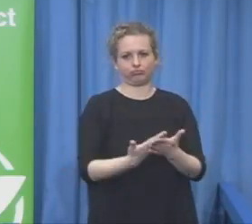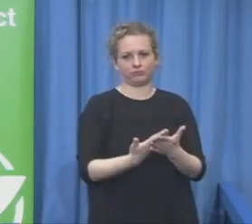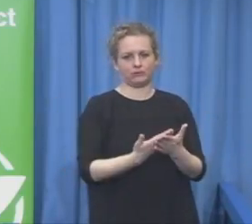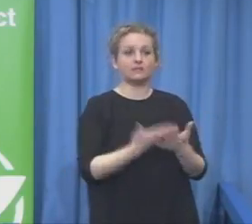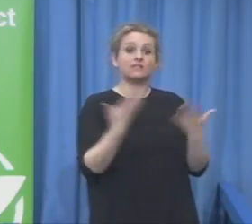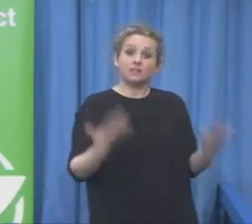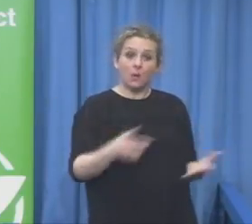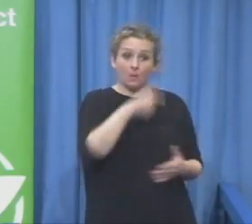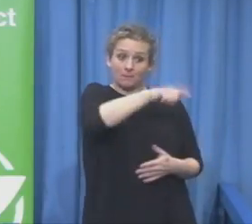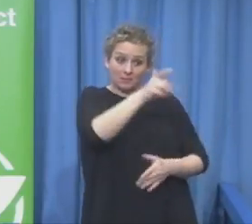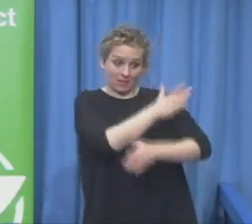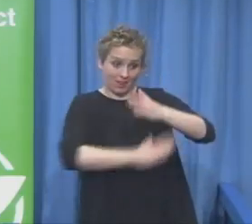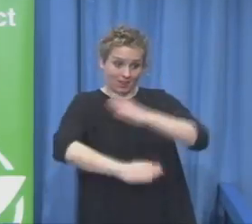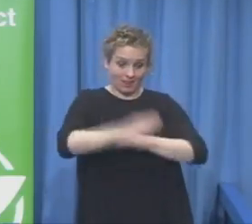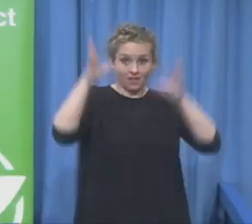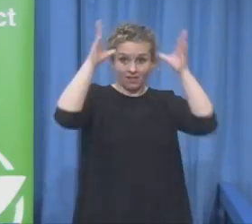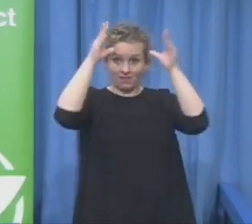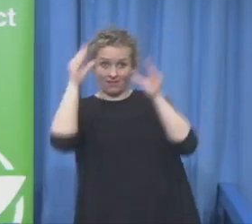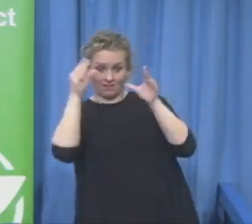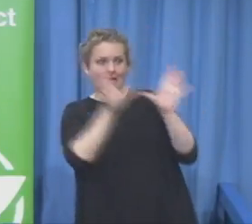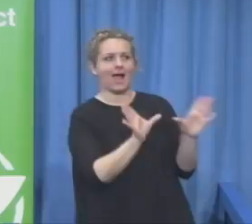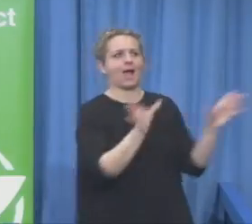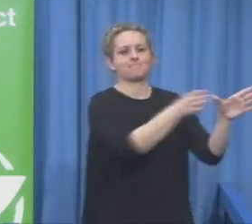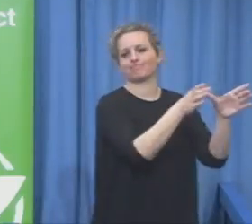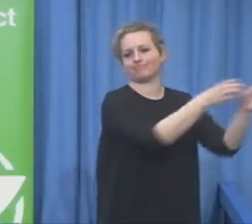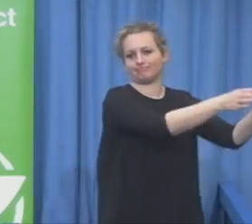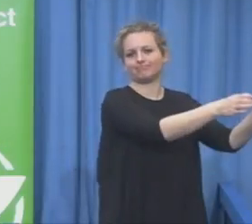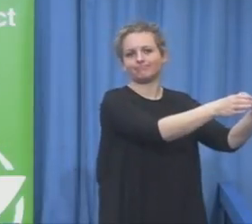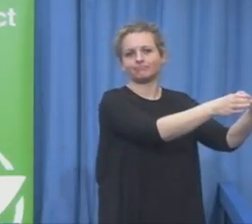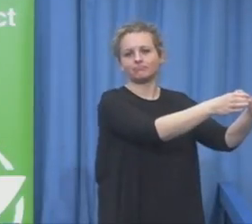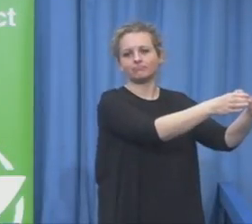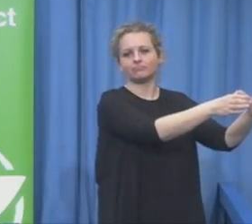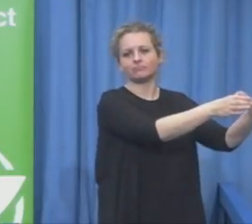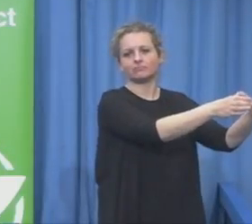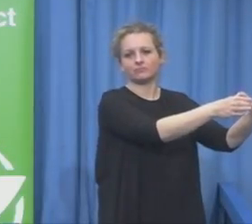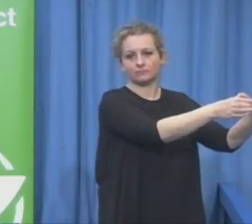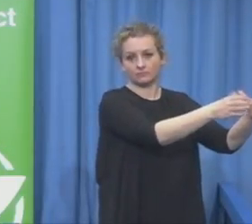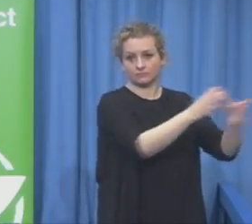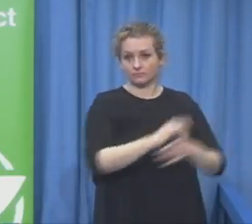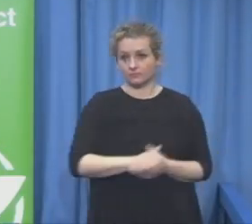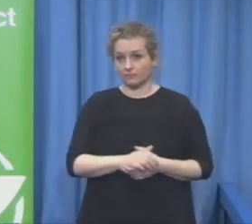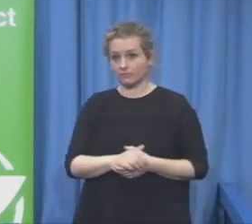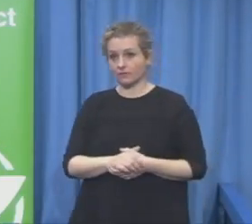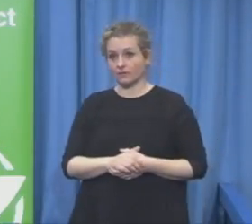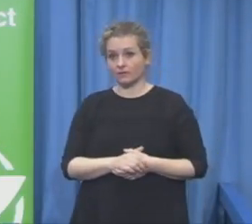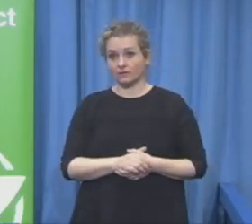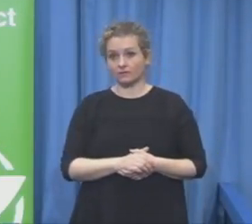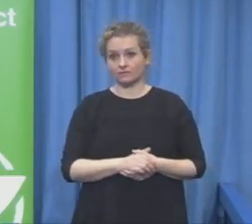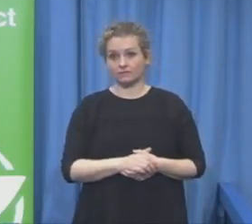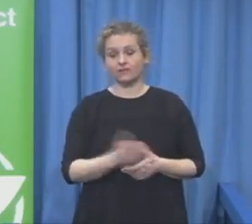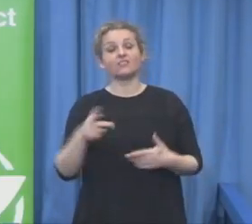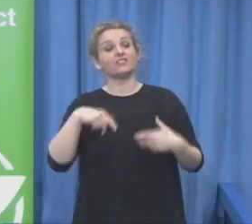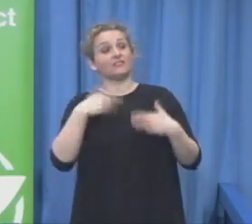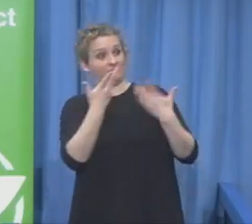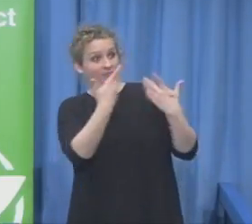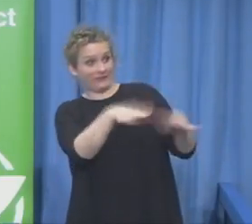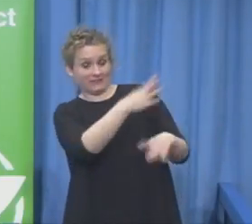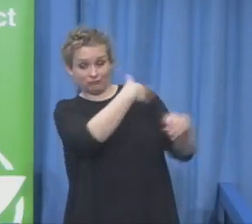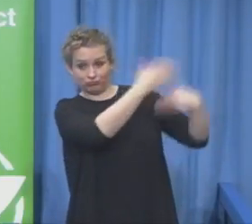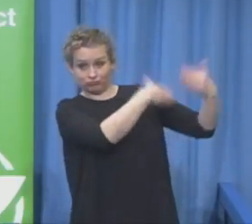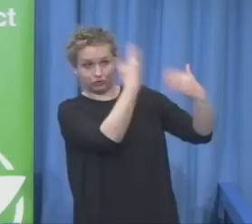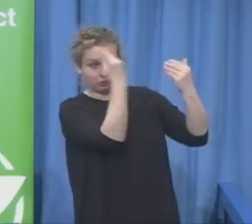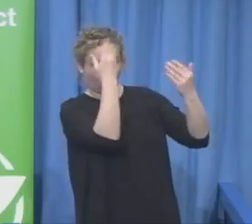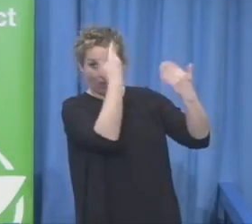by law as not having the capacity to work. So they have no right to be seen